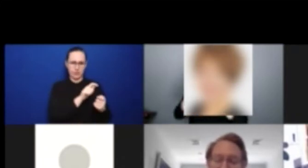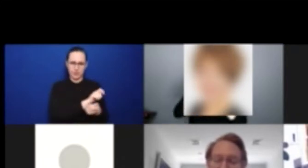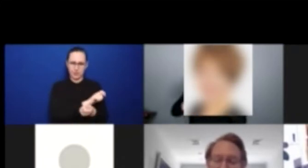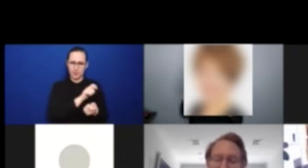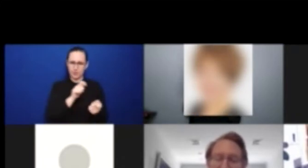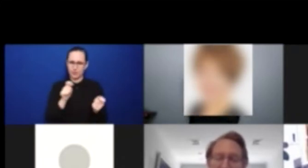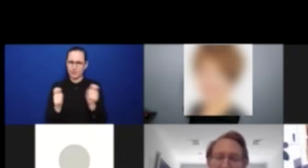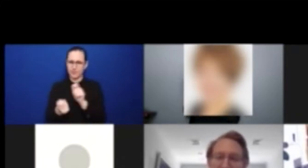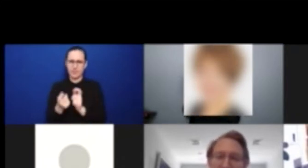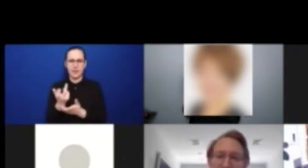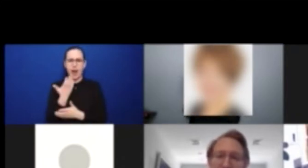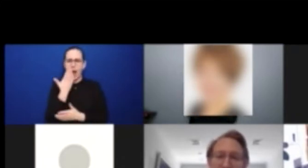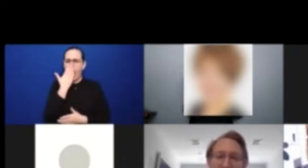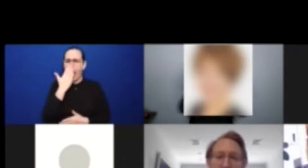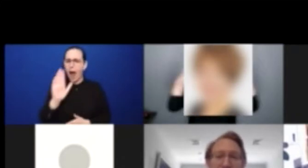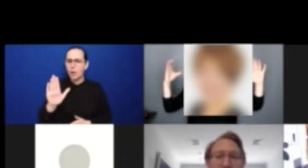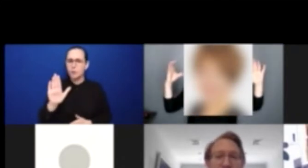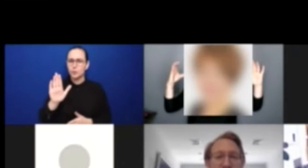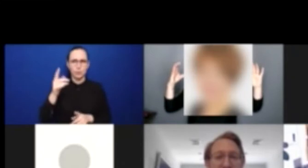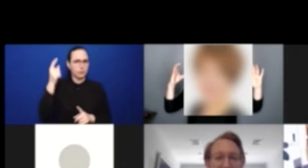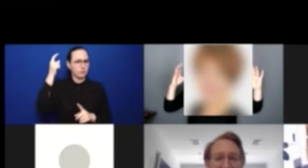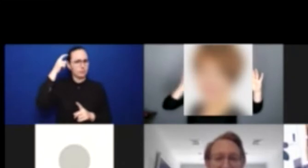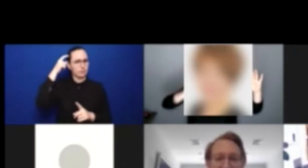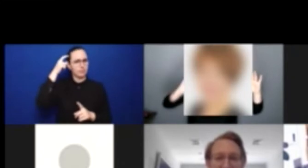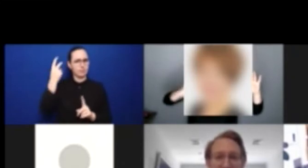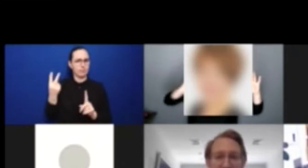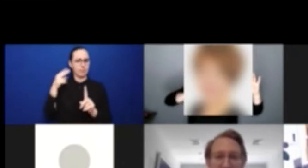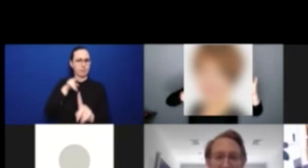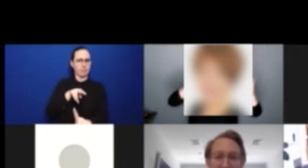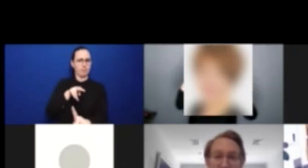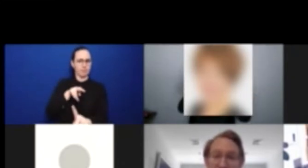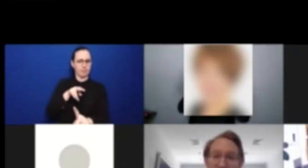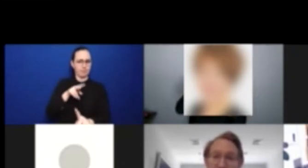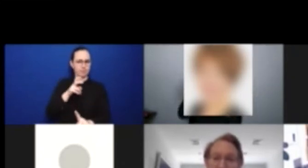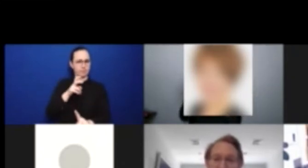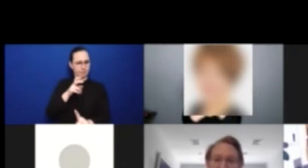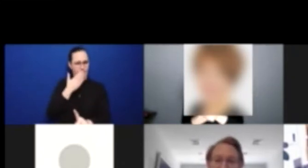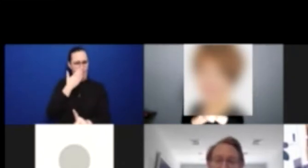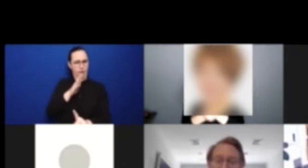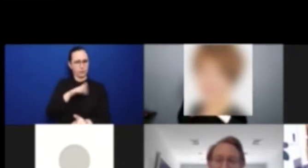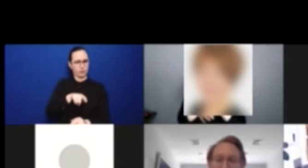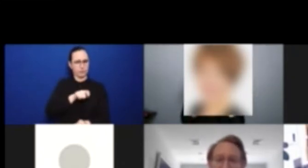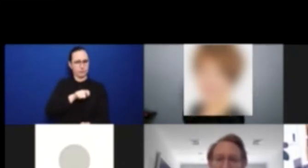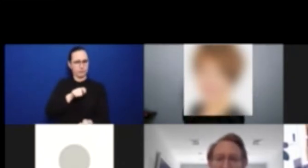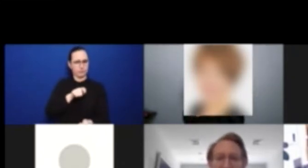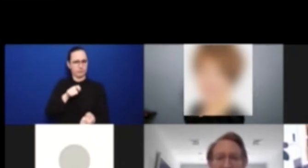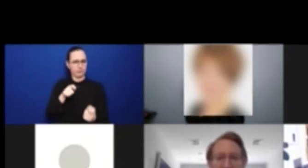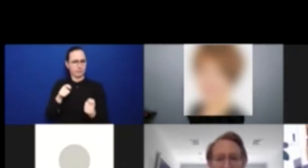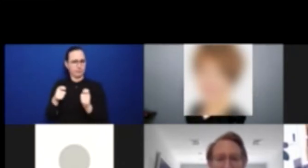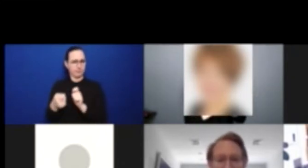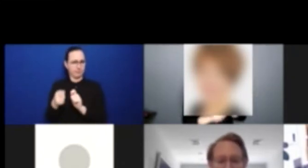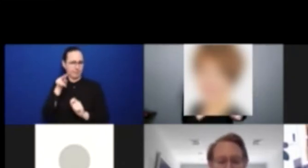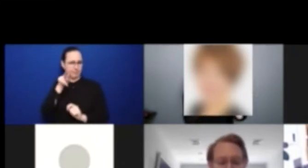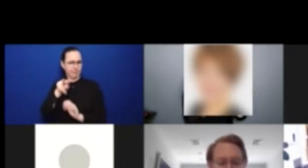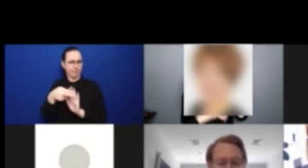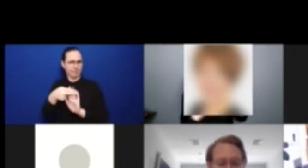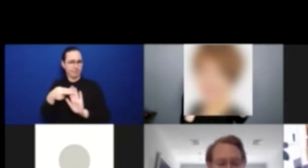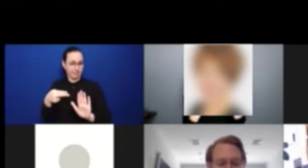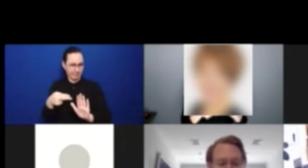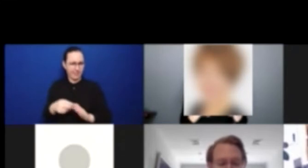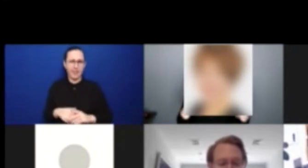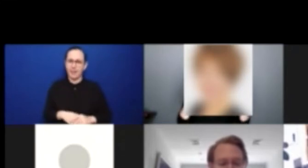And, and that made me think of really one of the key aspects of the drafting process was right at the beginning,